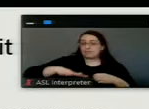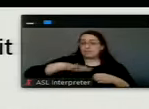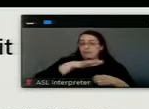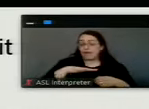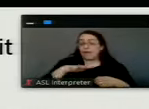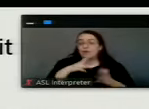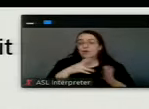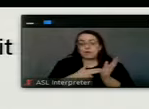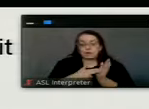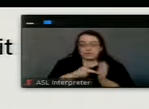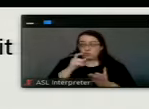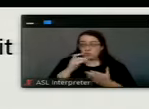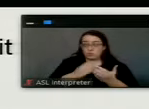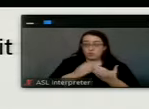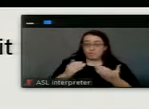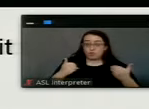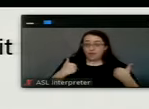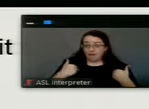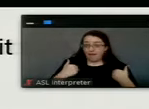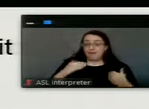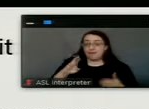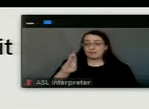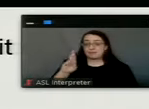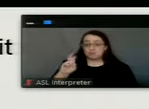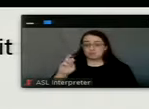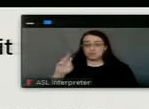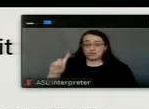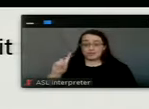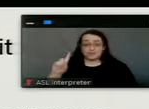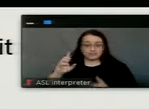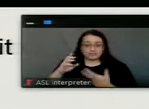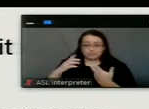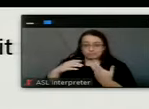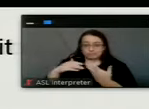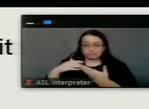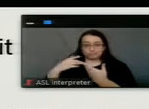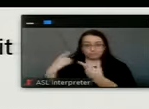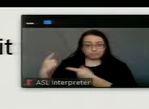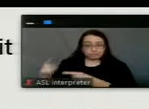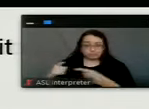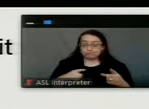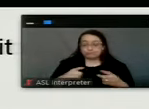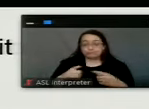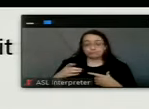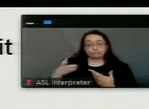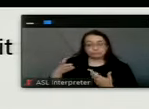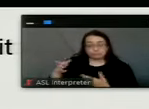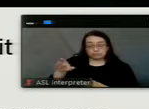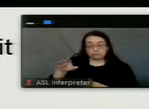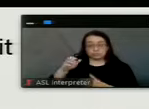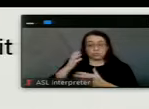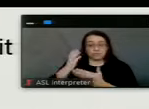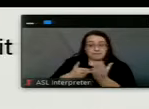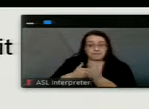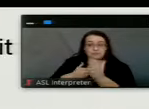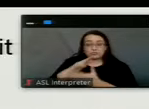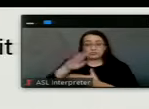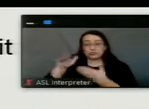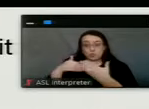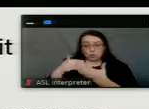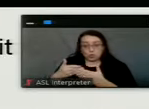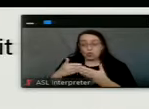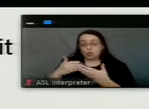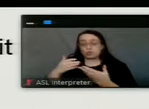sure that whoever's going to have this kind of breeding situation in that neighborhood that everyone in that community is also,